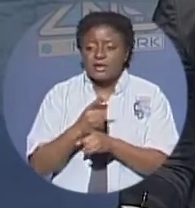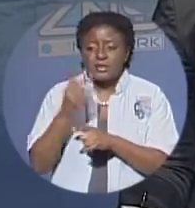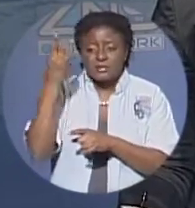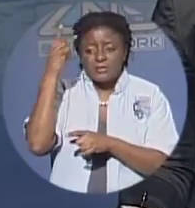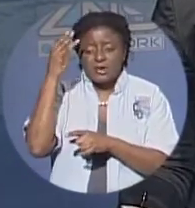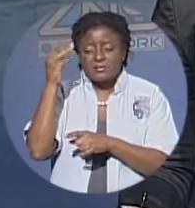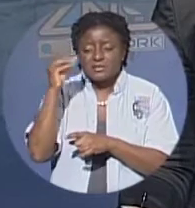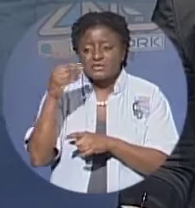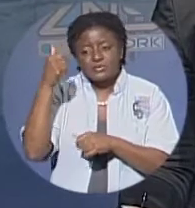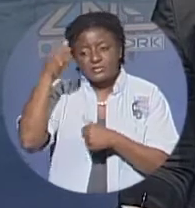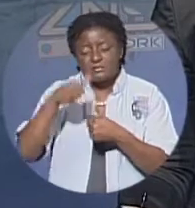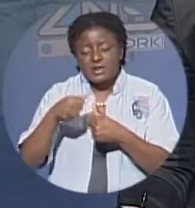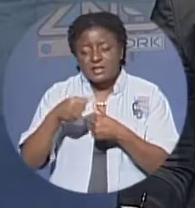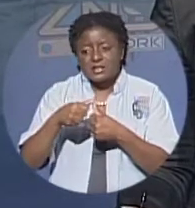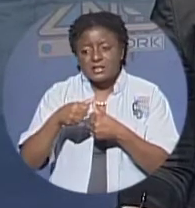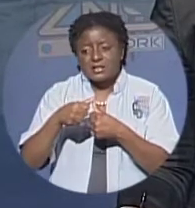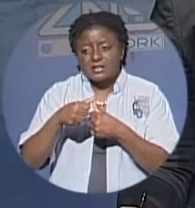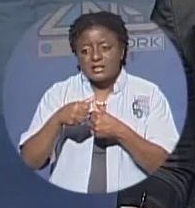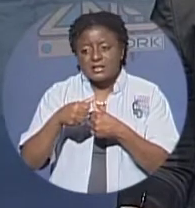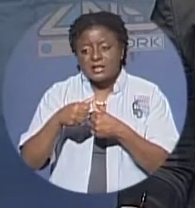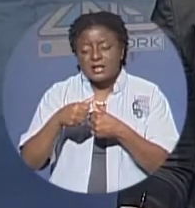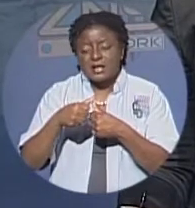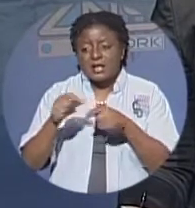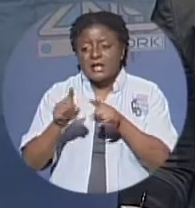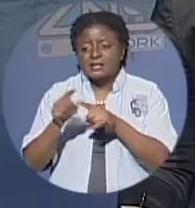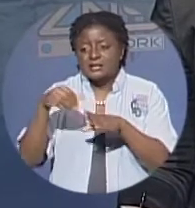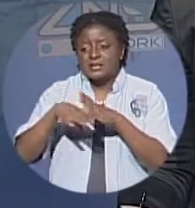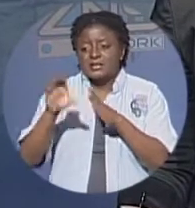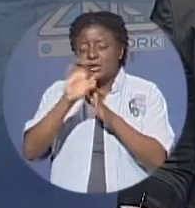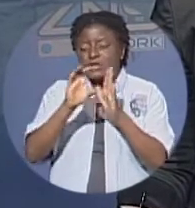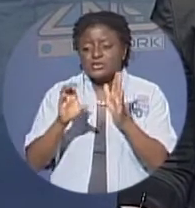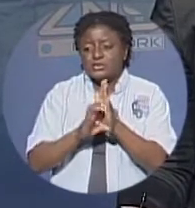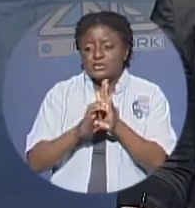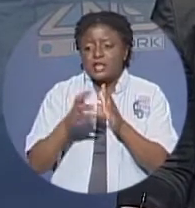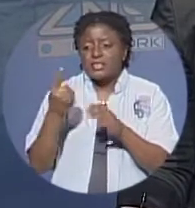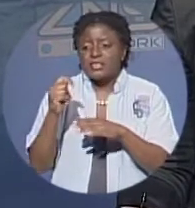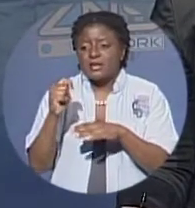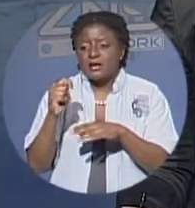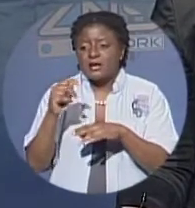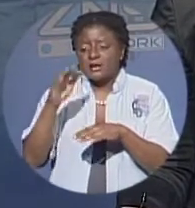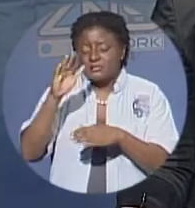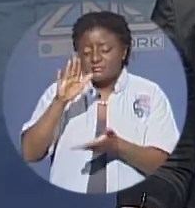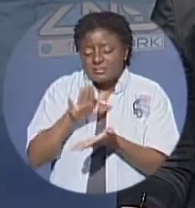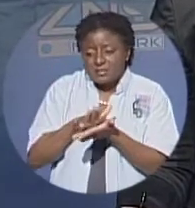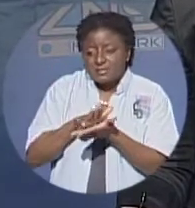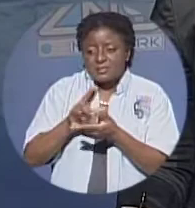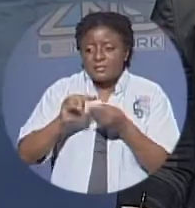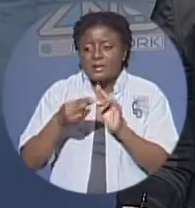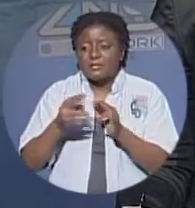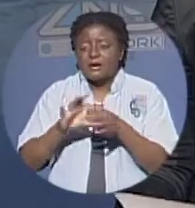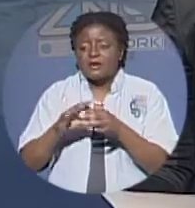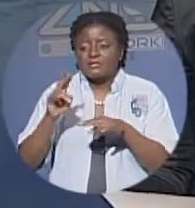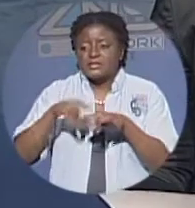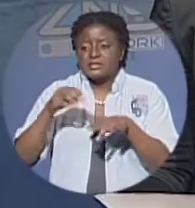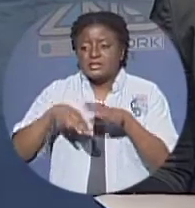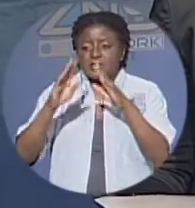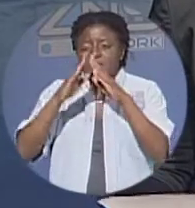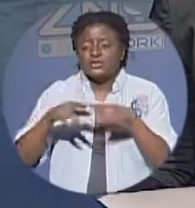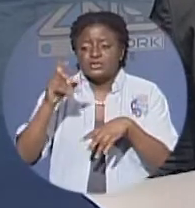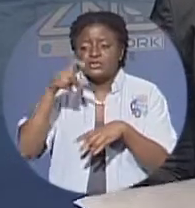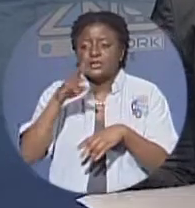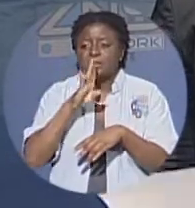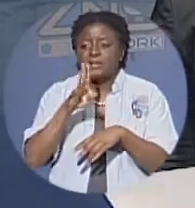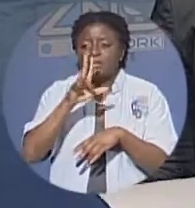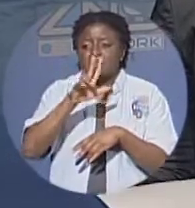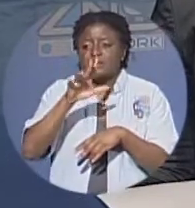house members that as outlined in the constitution the minimum number of seats in the house should be 38 now if you heard that early